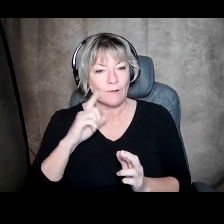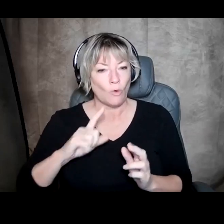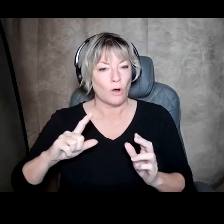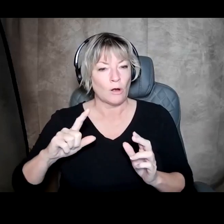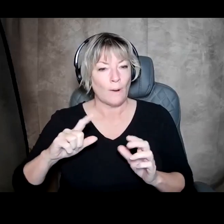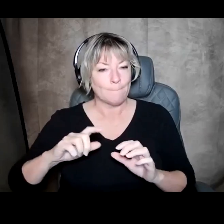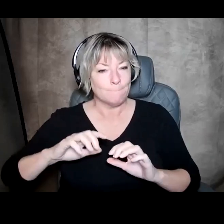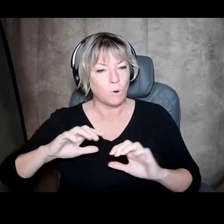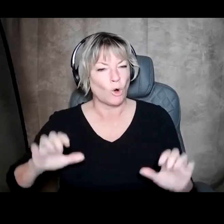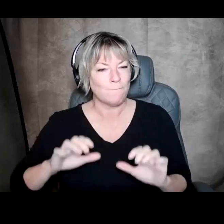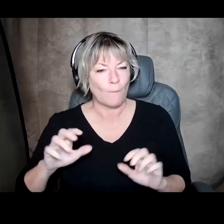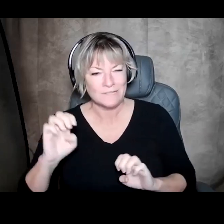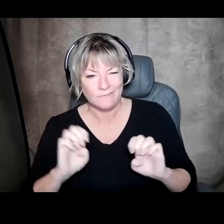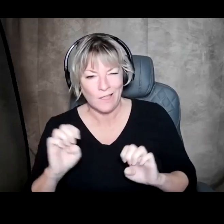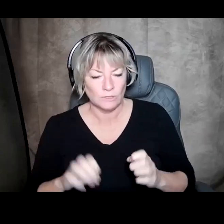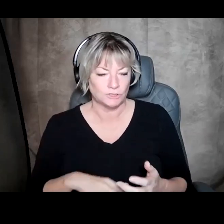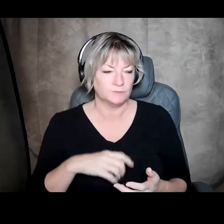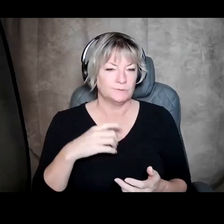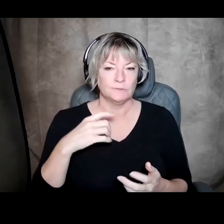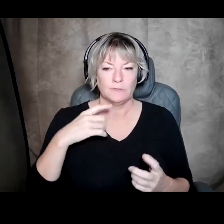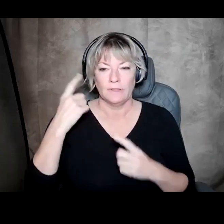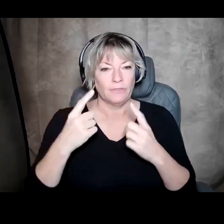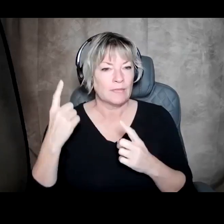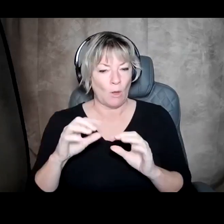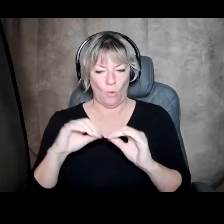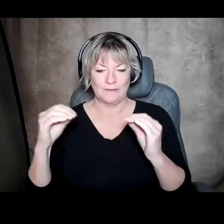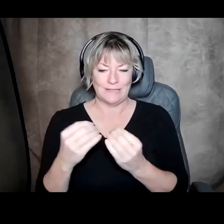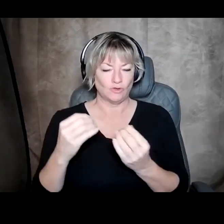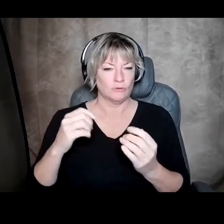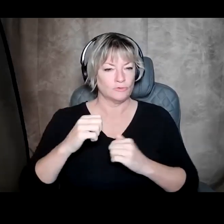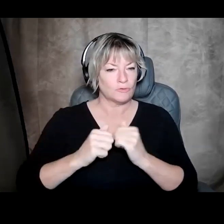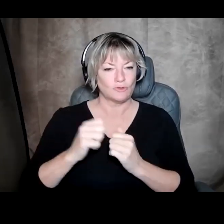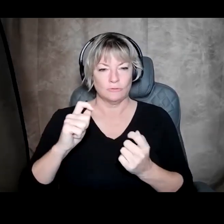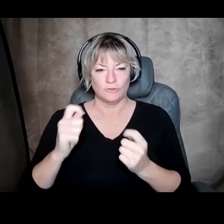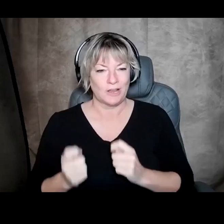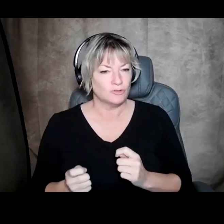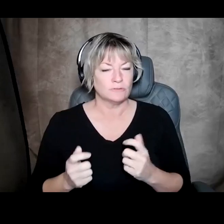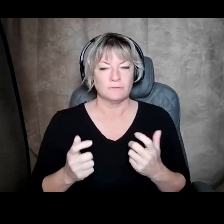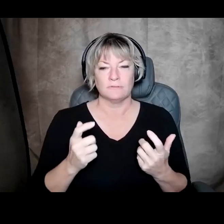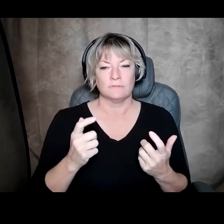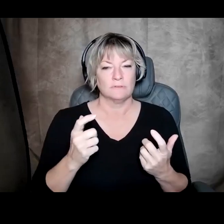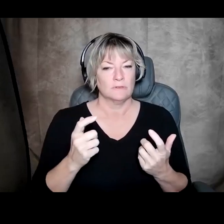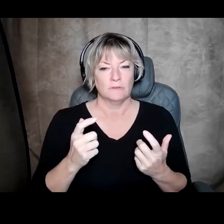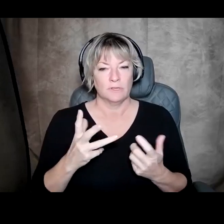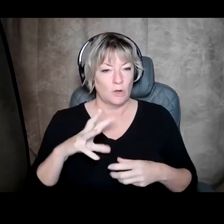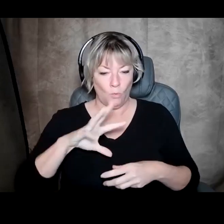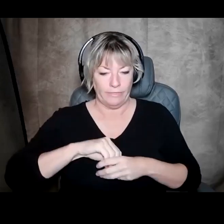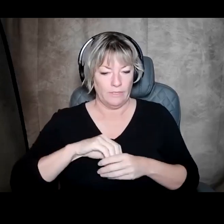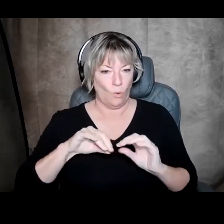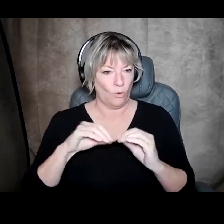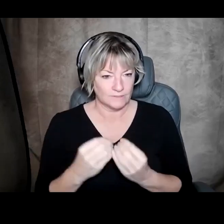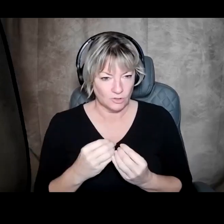evaluations to thinking through organizational changes to doing things inside the organization.